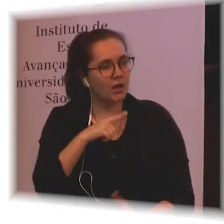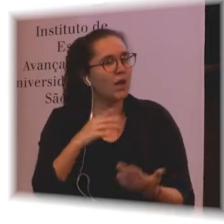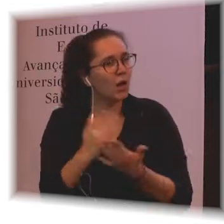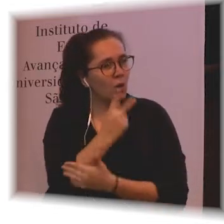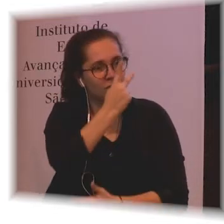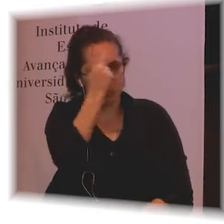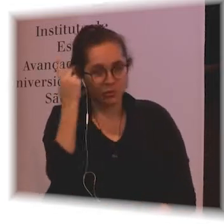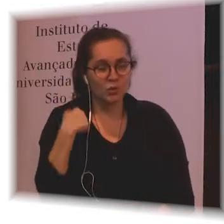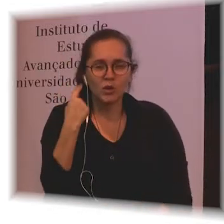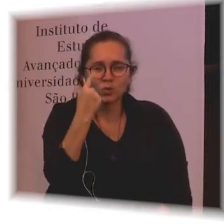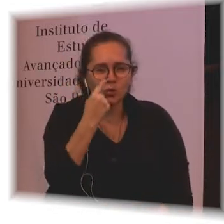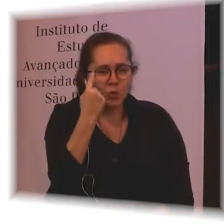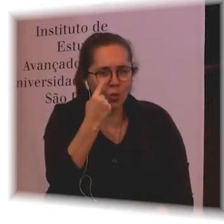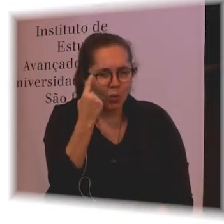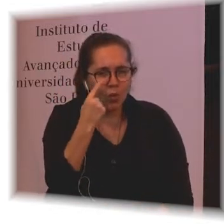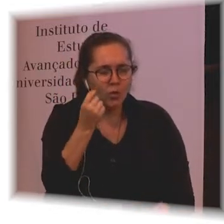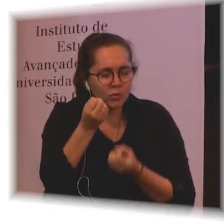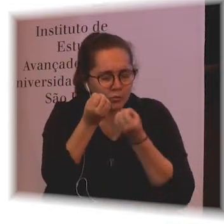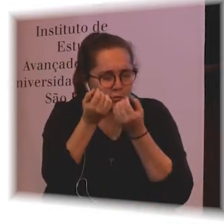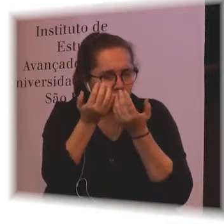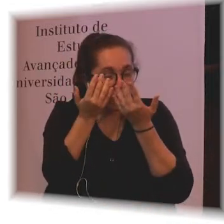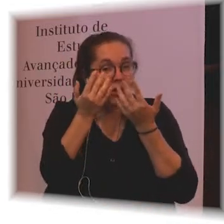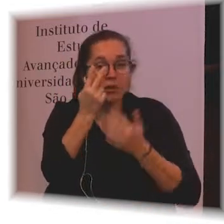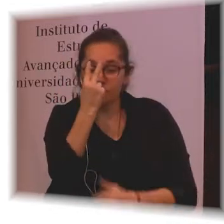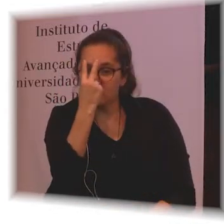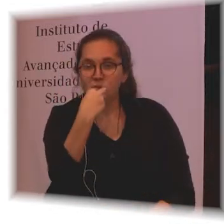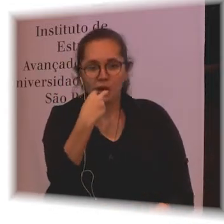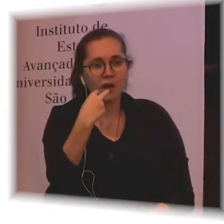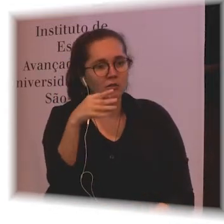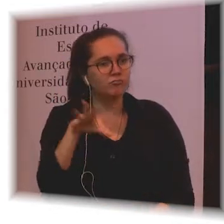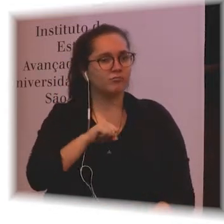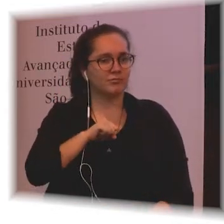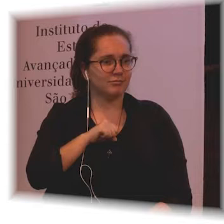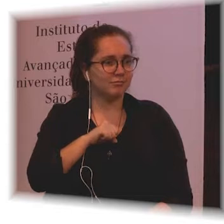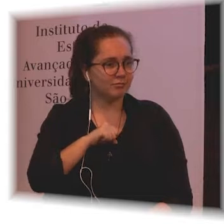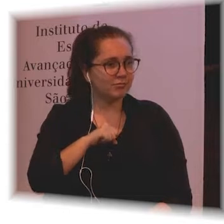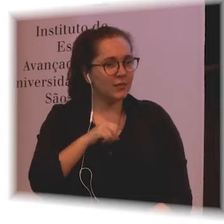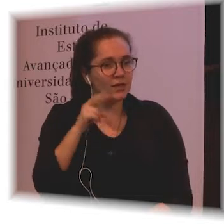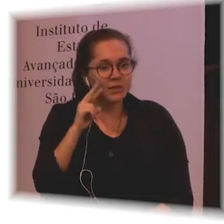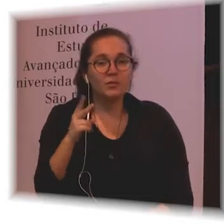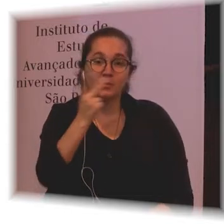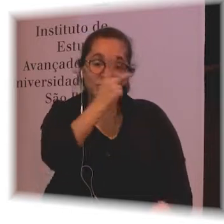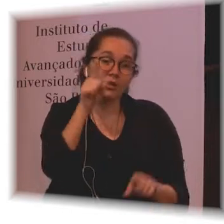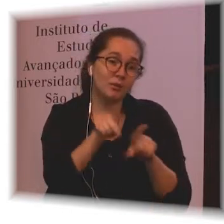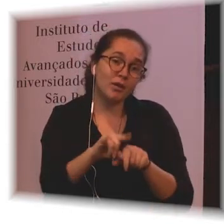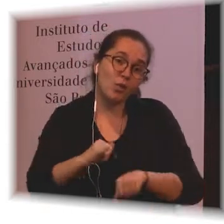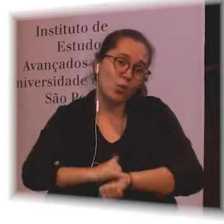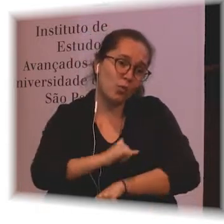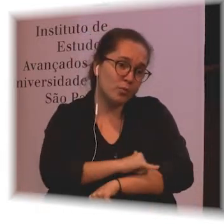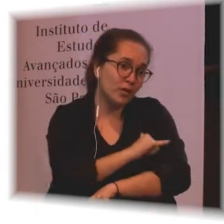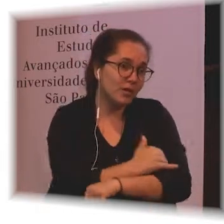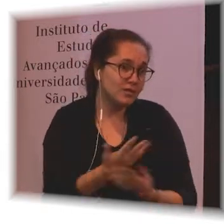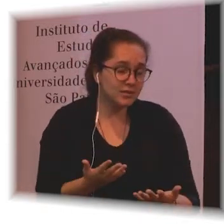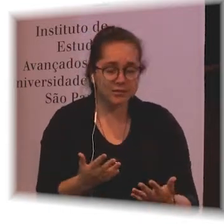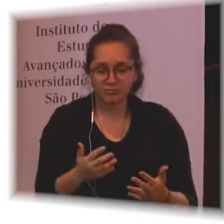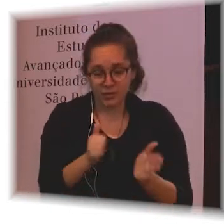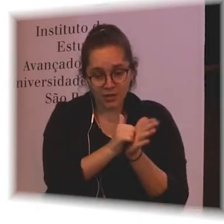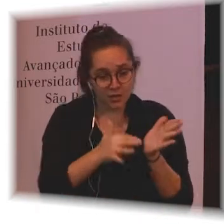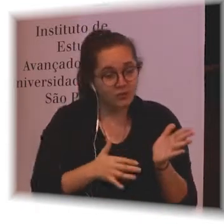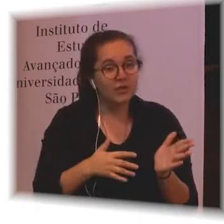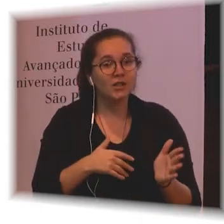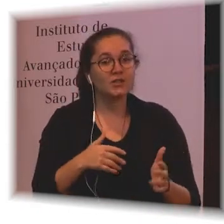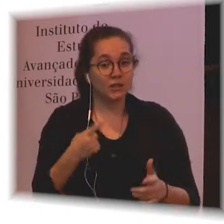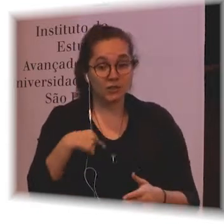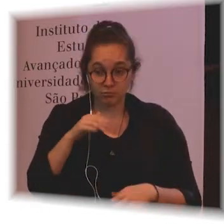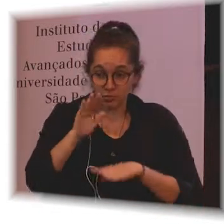about poverty, quality of life and activities. We offered them cataract surgery. And then we went back one year later to see how people's lives